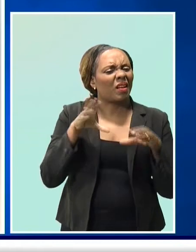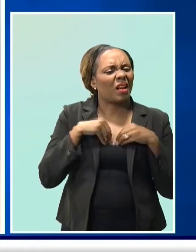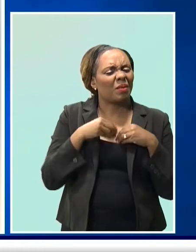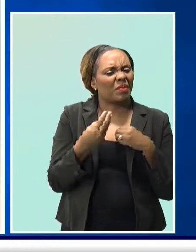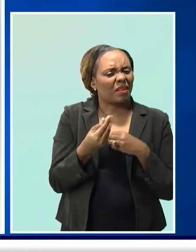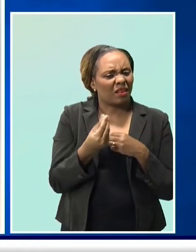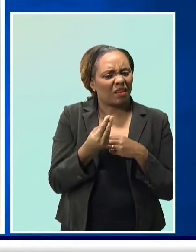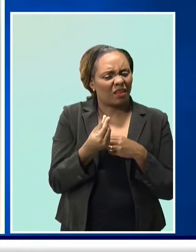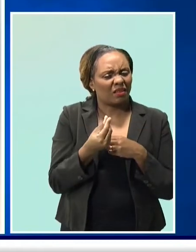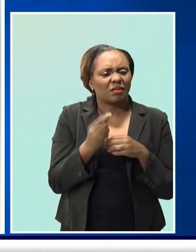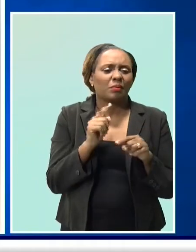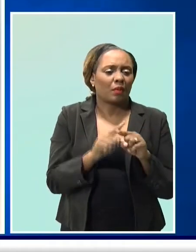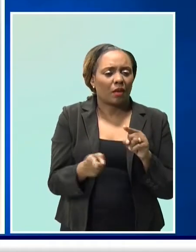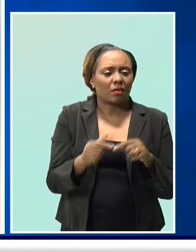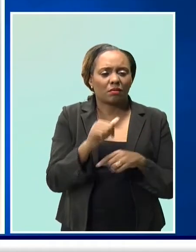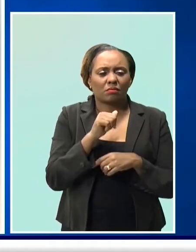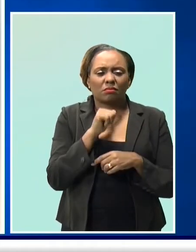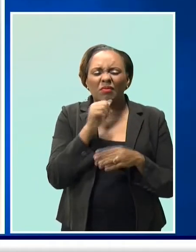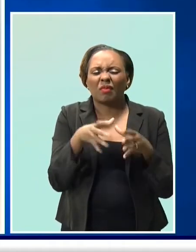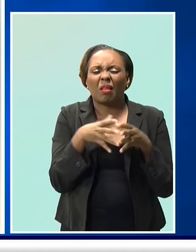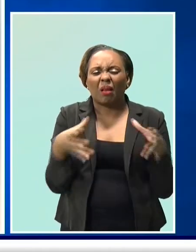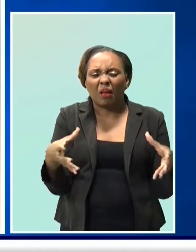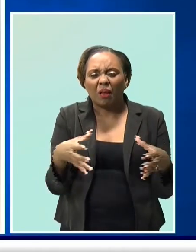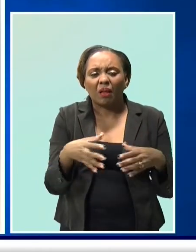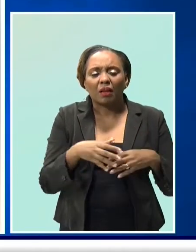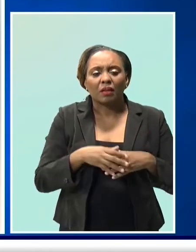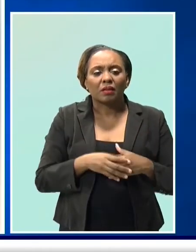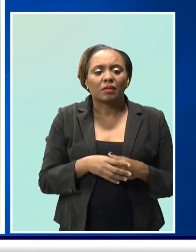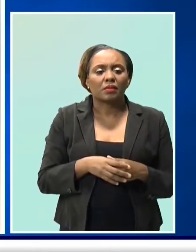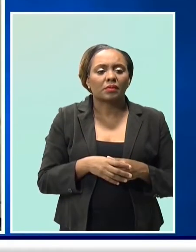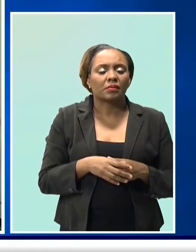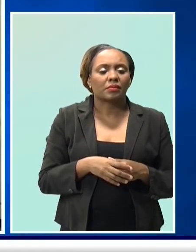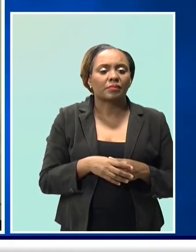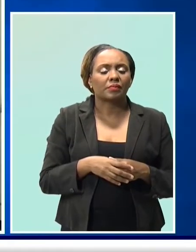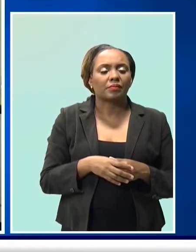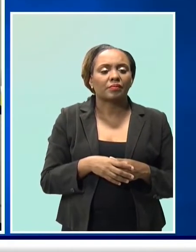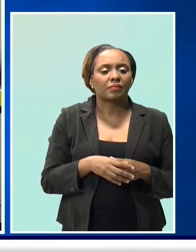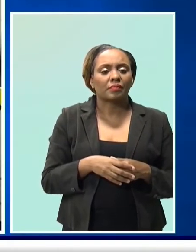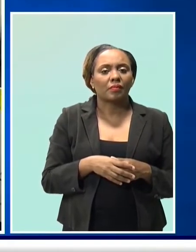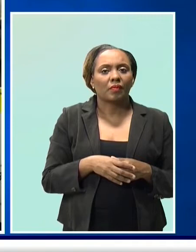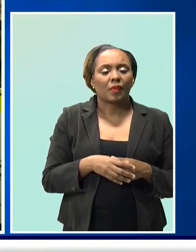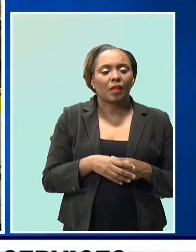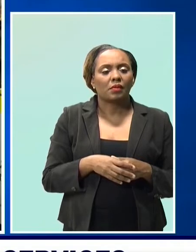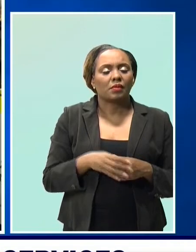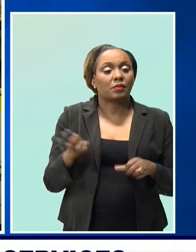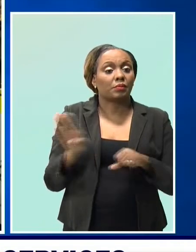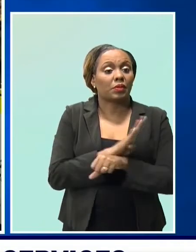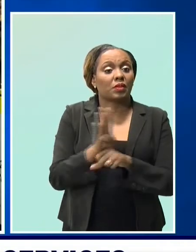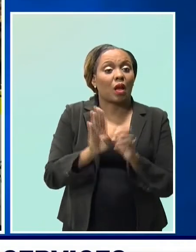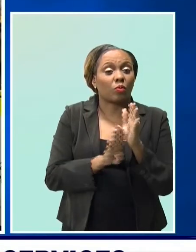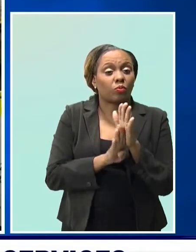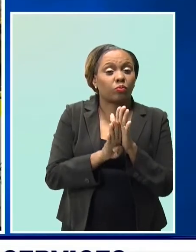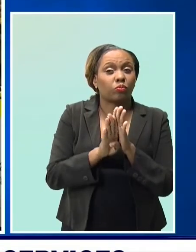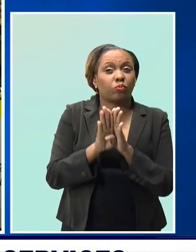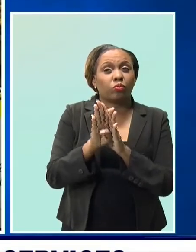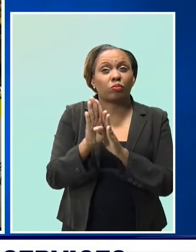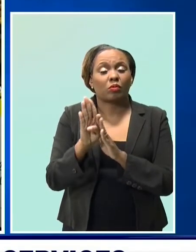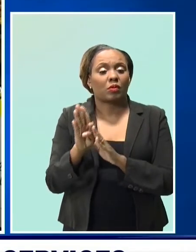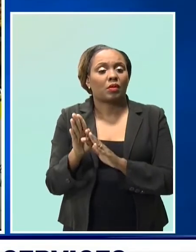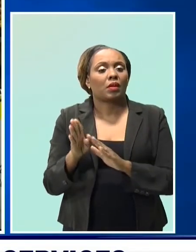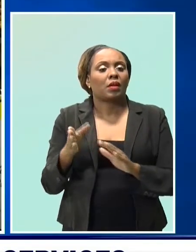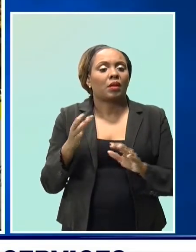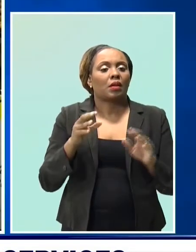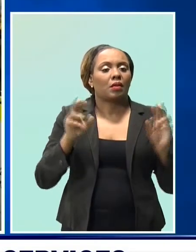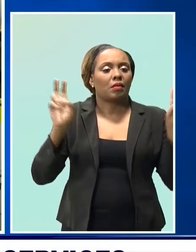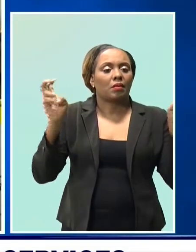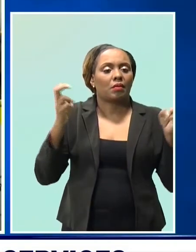we try to minimize it as best as possible. We're doing the best with what we have, you know what mean? The growth in business has also prompted Price World to increase its